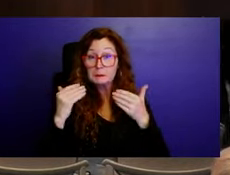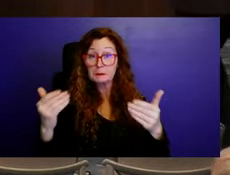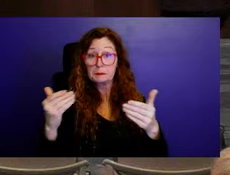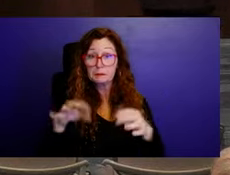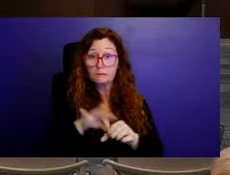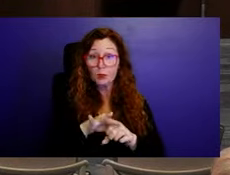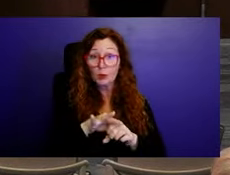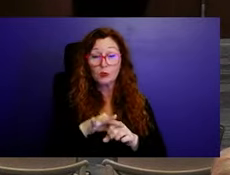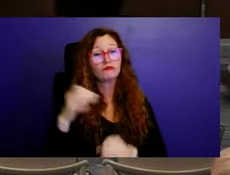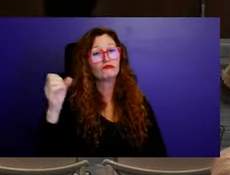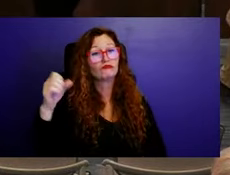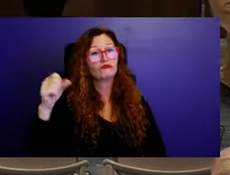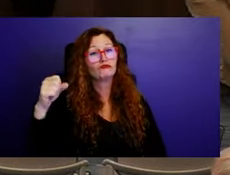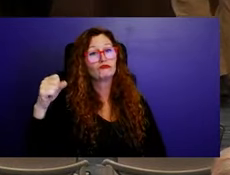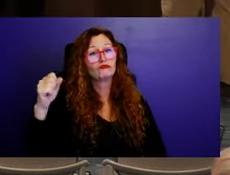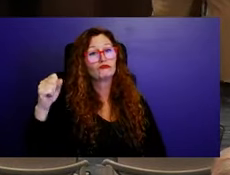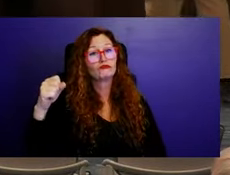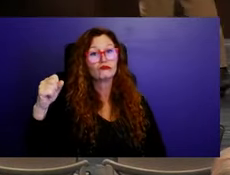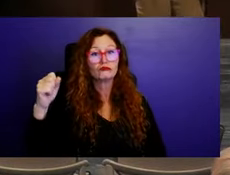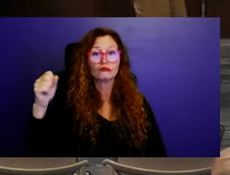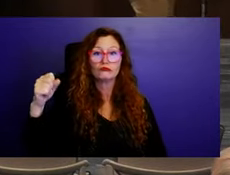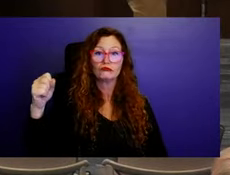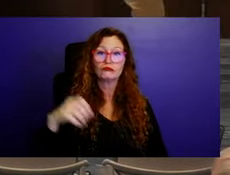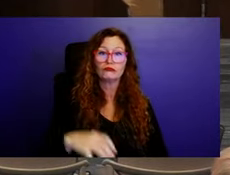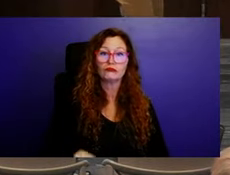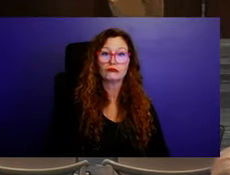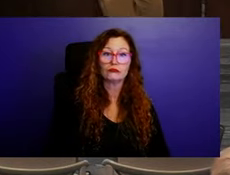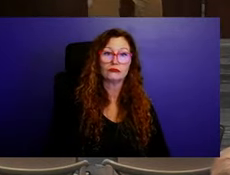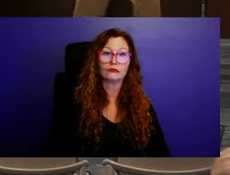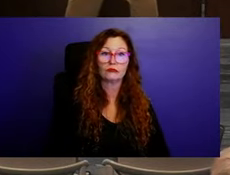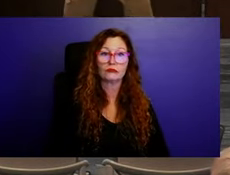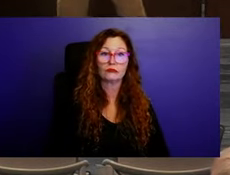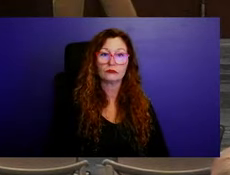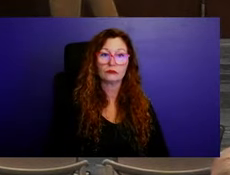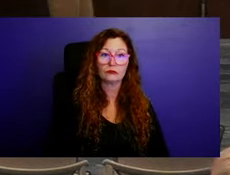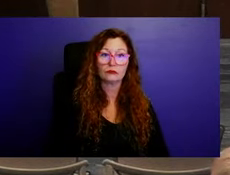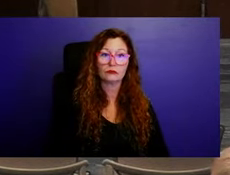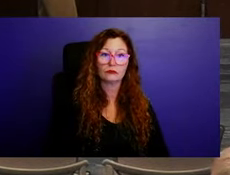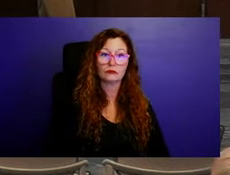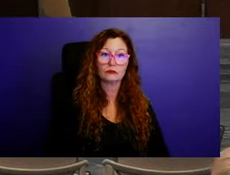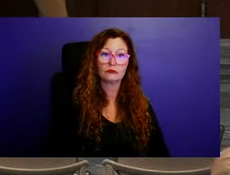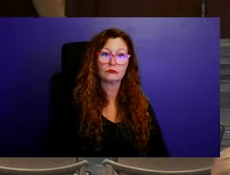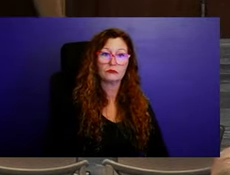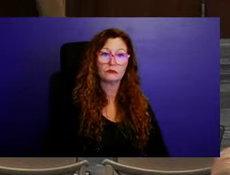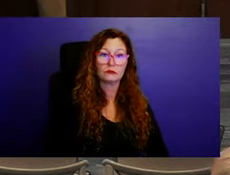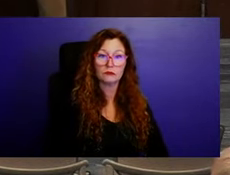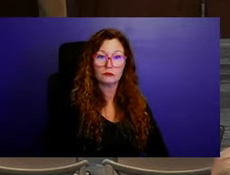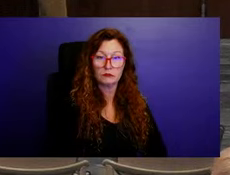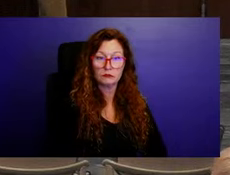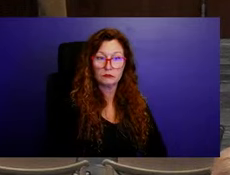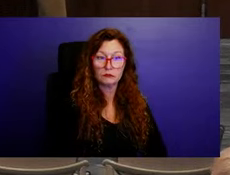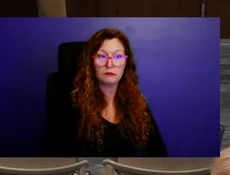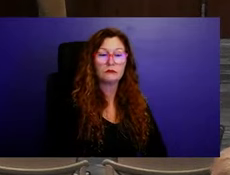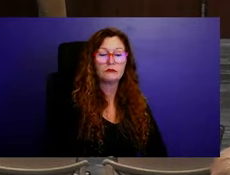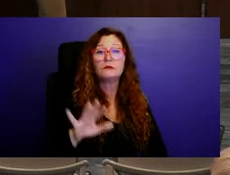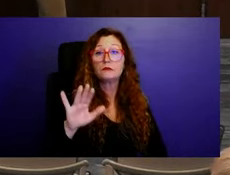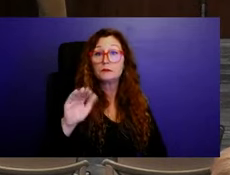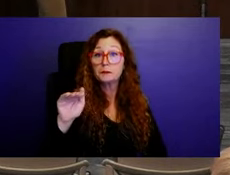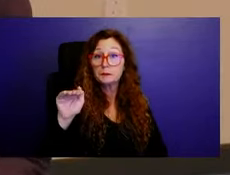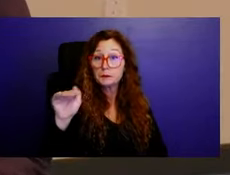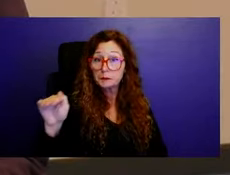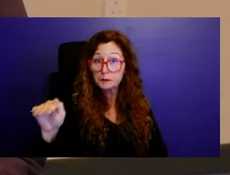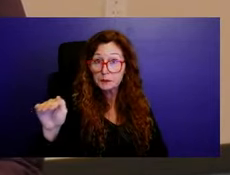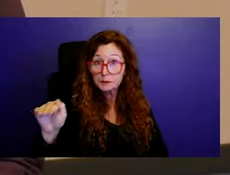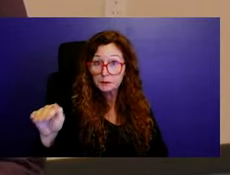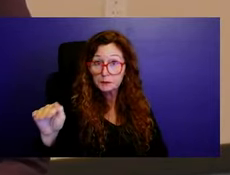commissioner. Hey, and let's turn to our city clerk, deputy city clerk for. If I can just remind, uh, the commission that the two